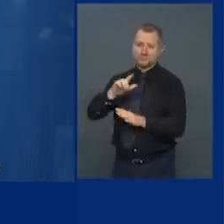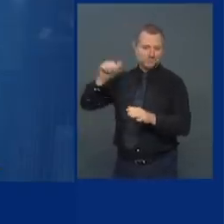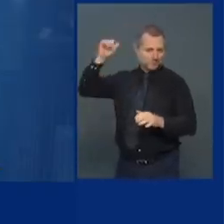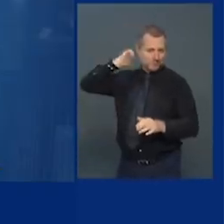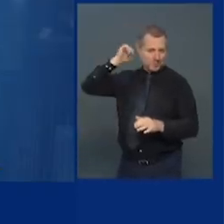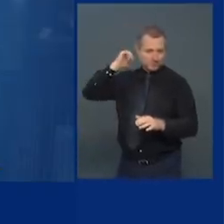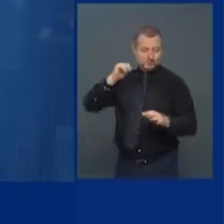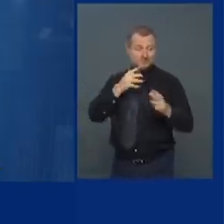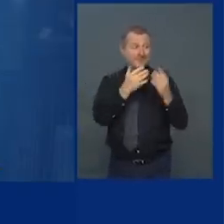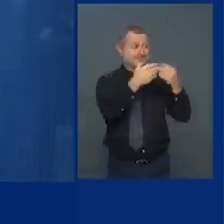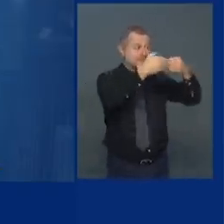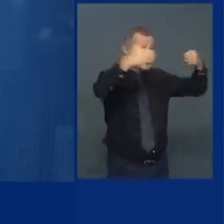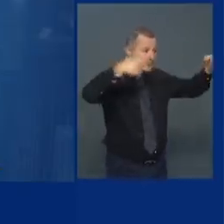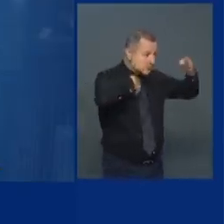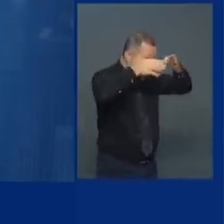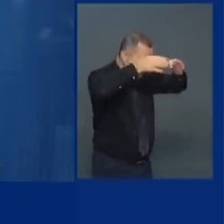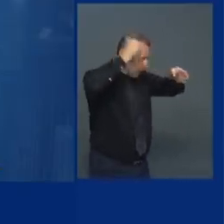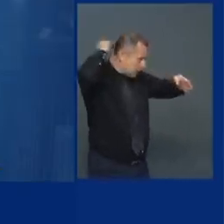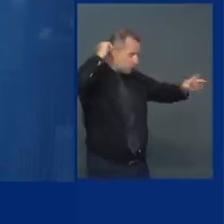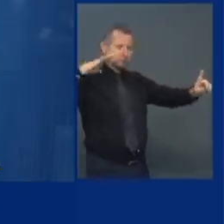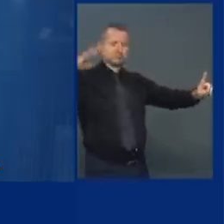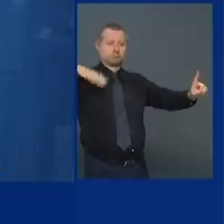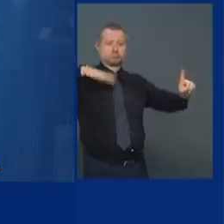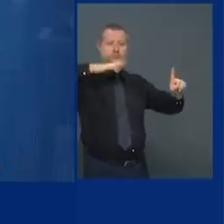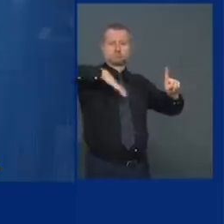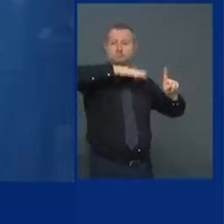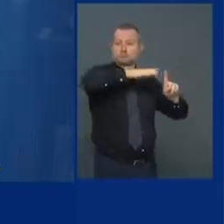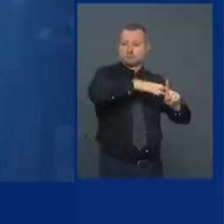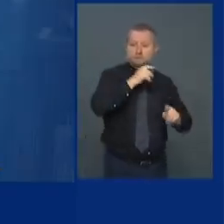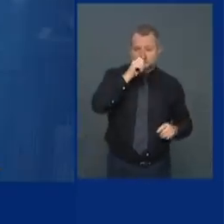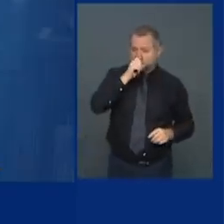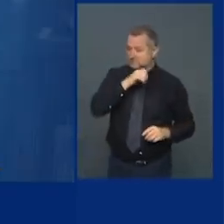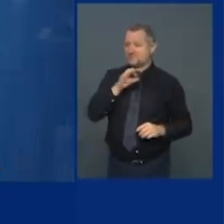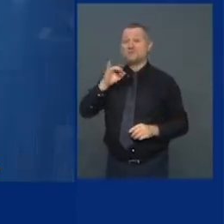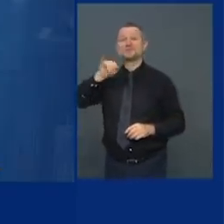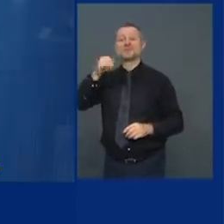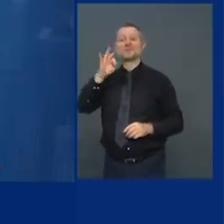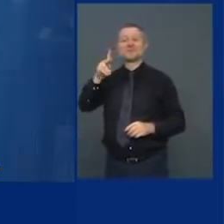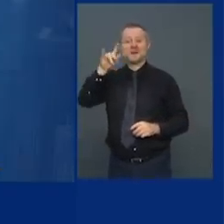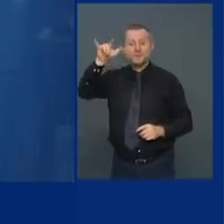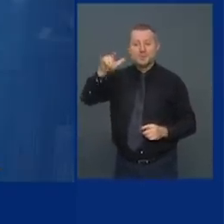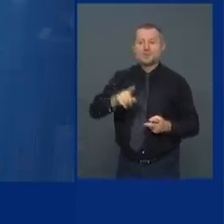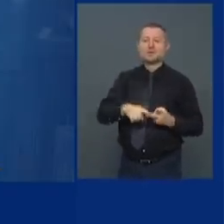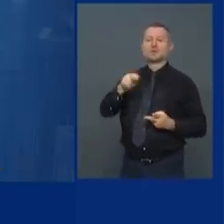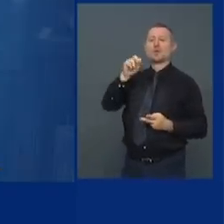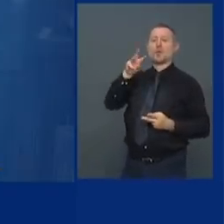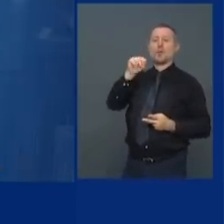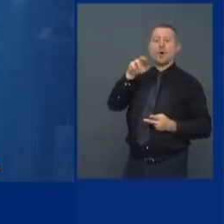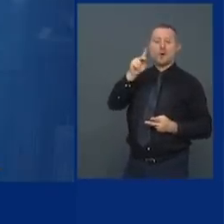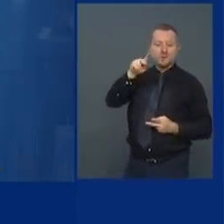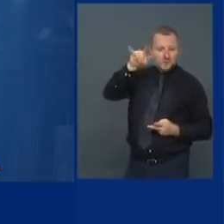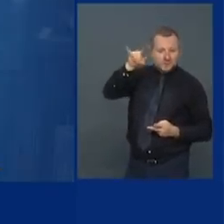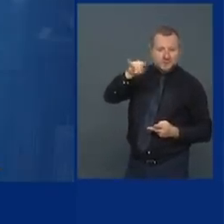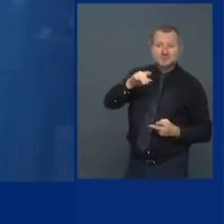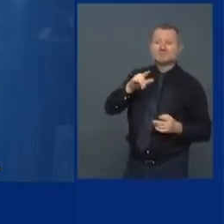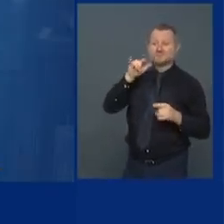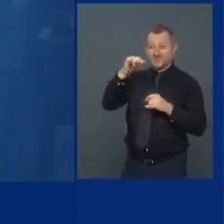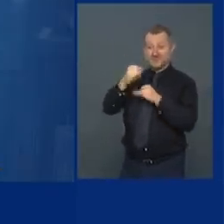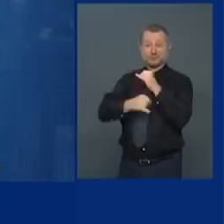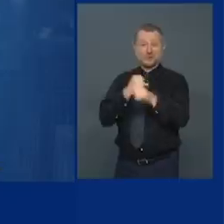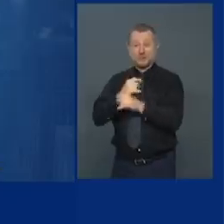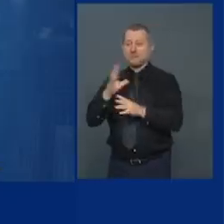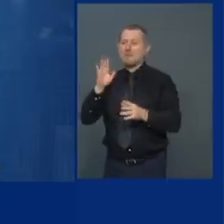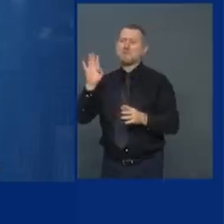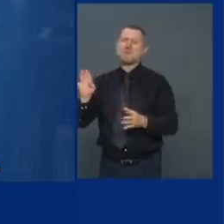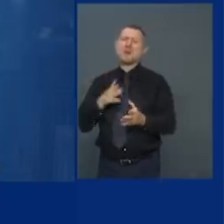JFK in Newark International Airport while you're spending billions keeping us safe from Mexicans we were invaded by